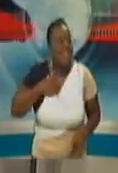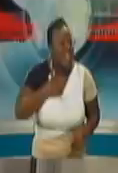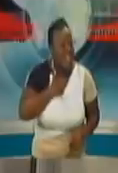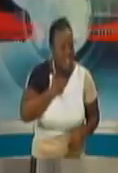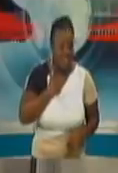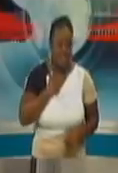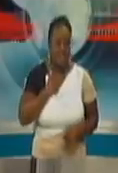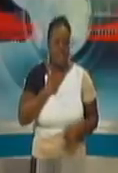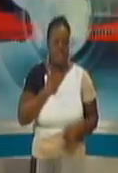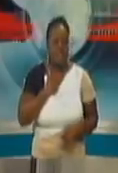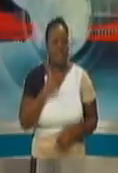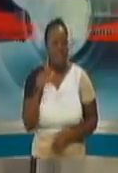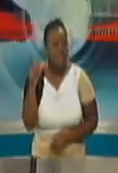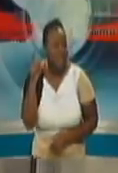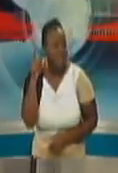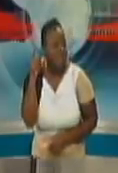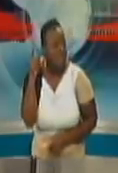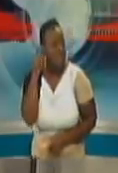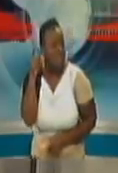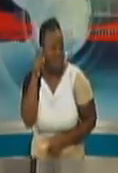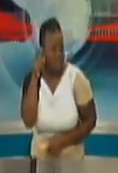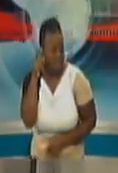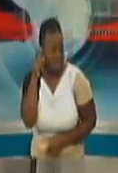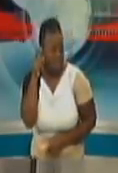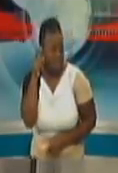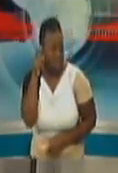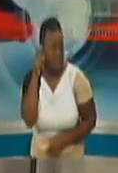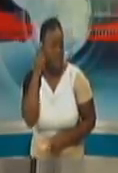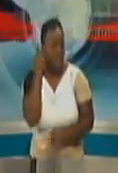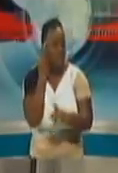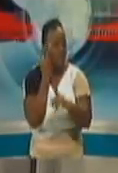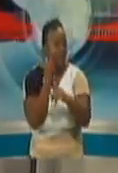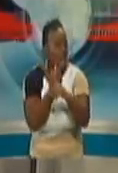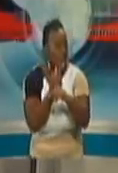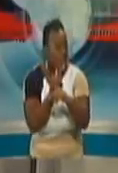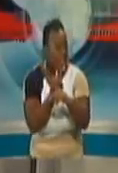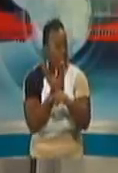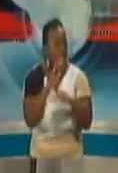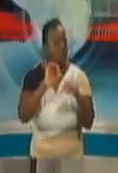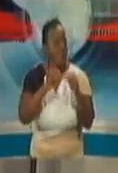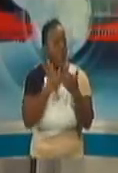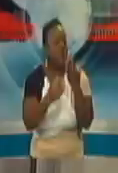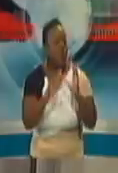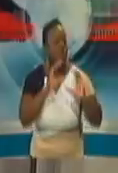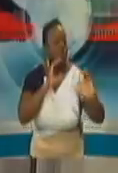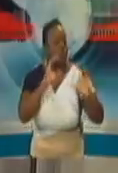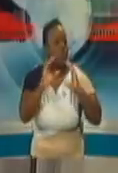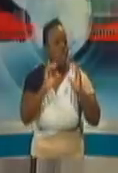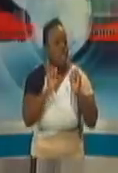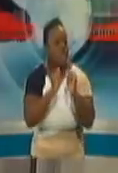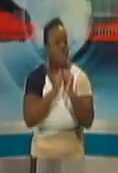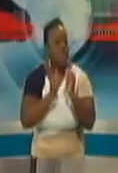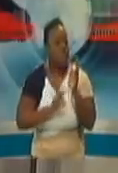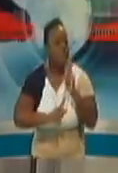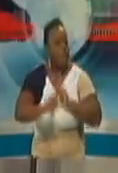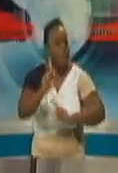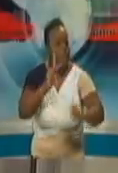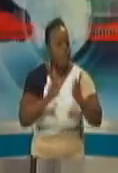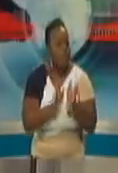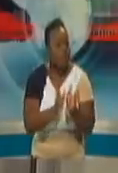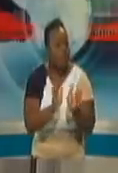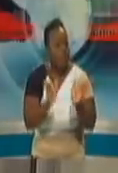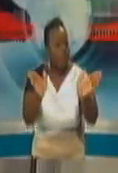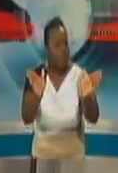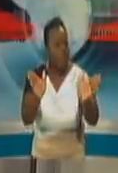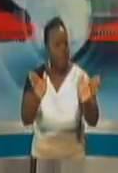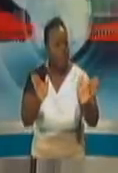cognizant of how we communicate to the public. And that's why I started off talking about the